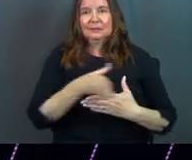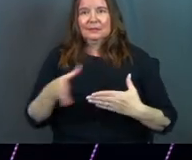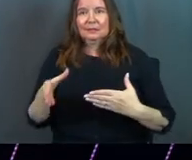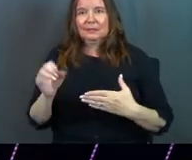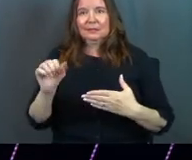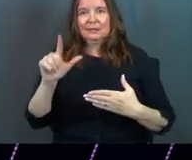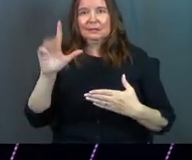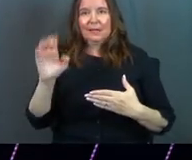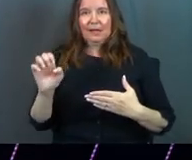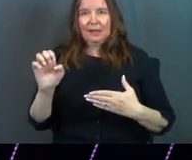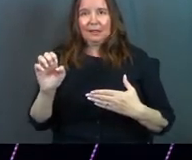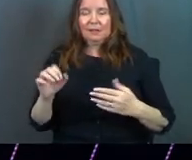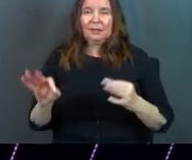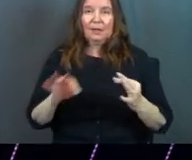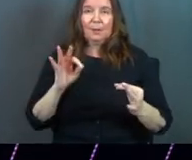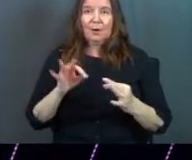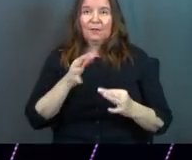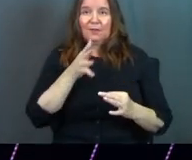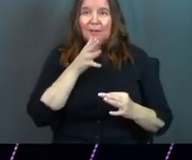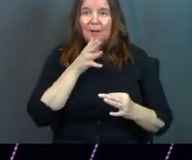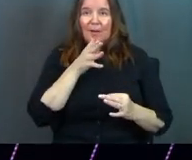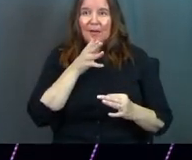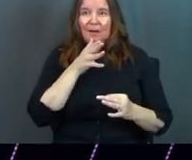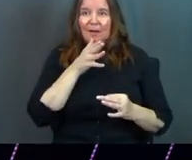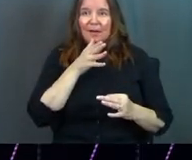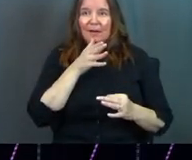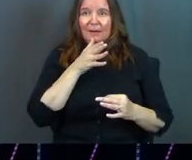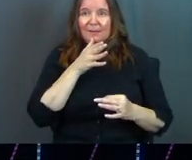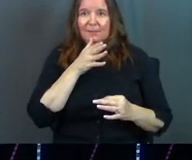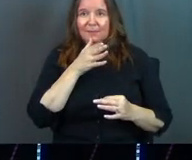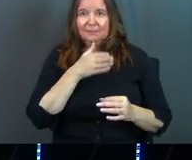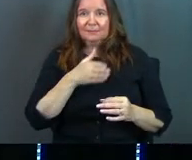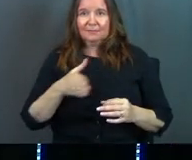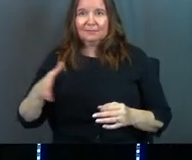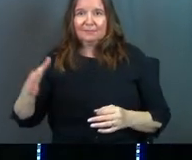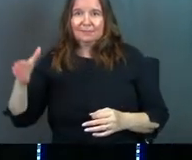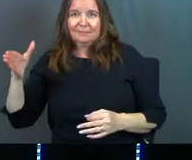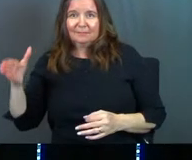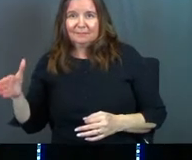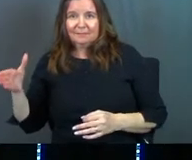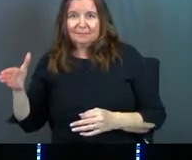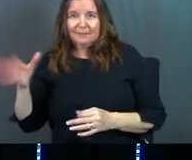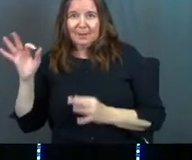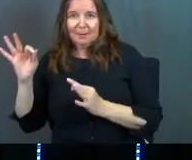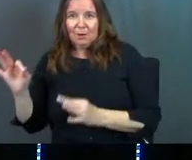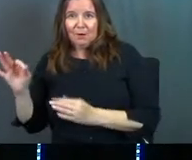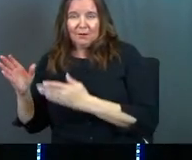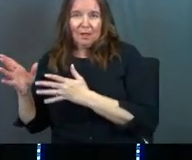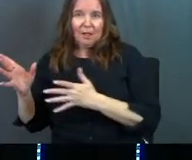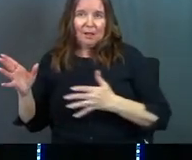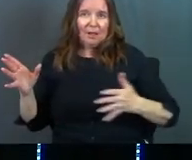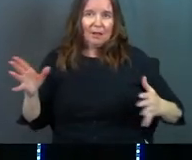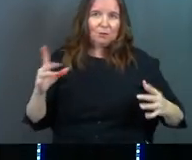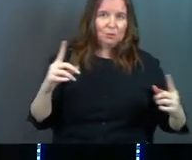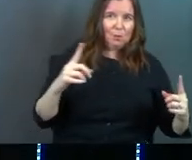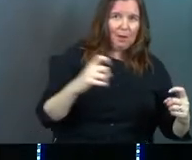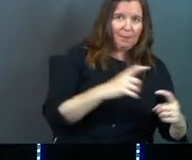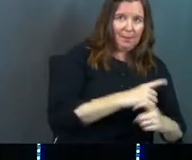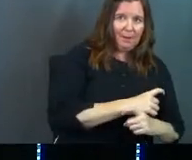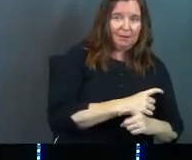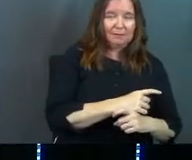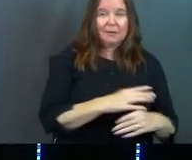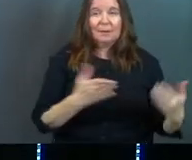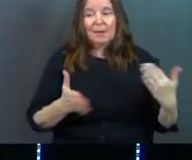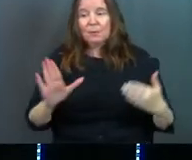up on the screens, the perfect mom to the it's complicated mom scale. Now down at the perfect mom scale, maybe